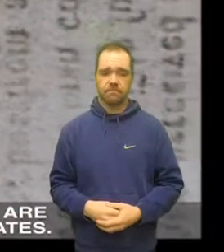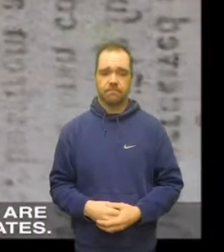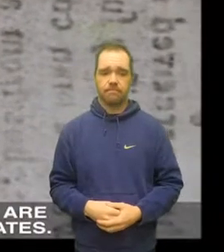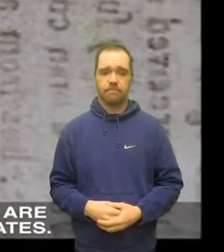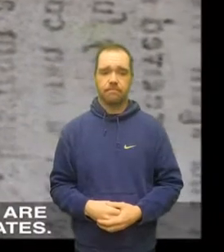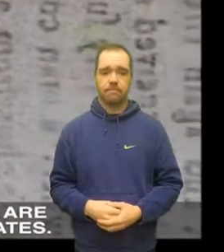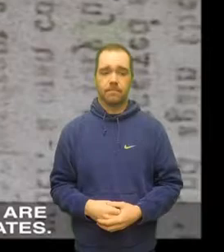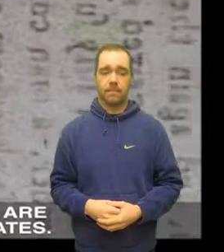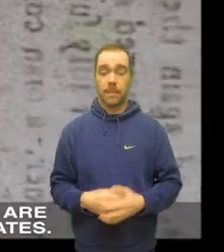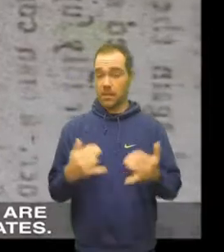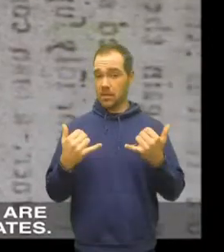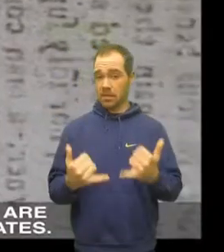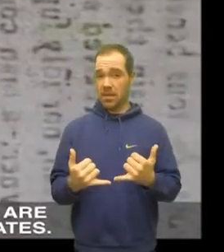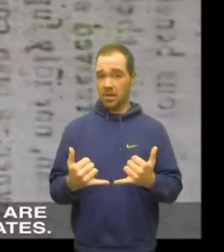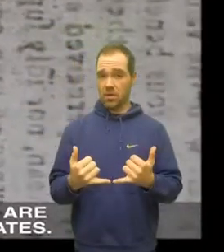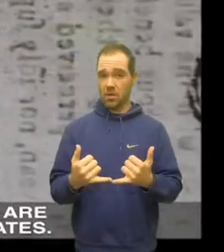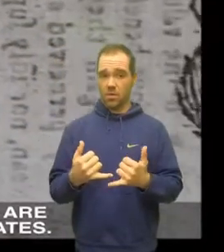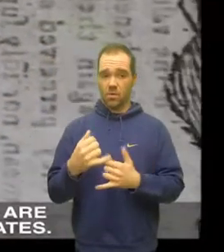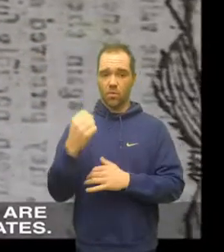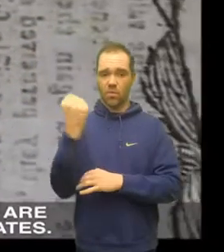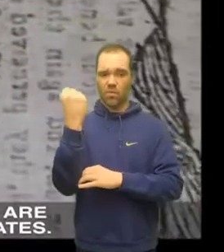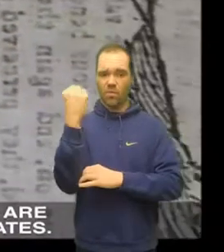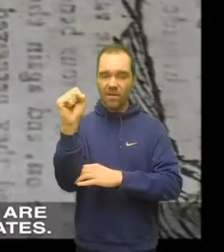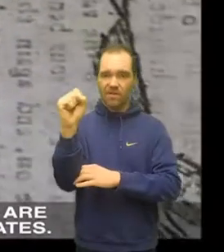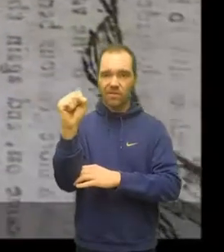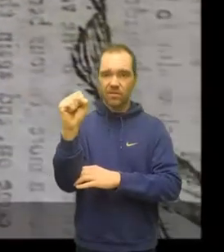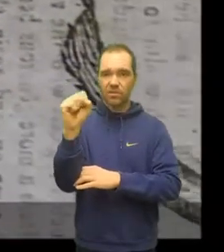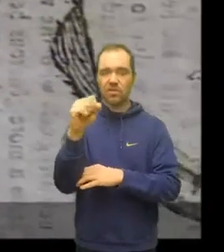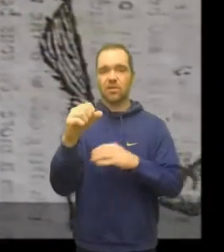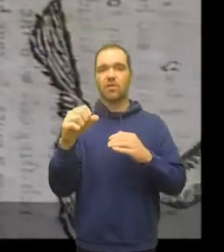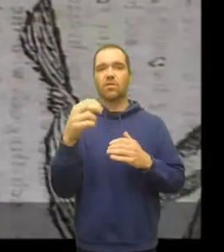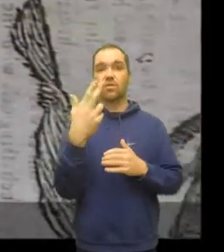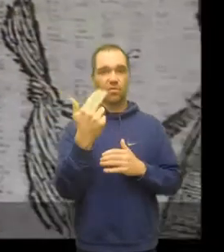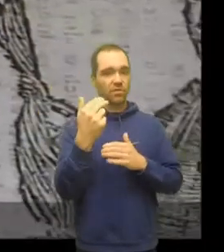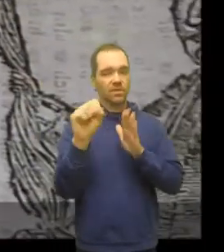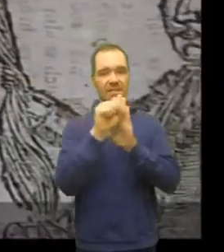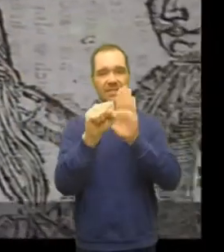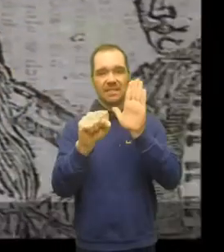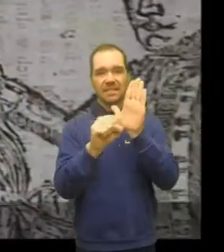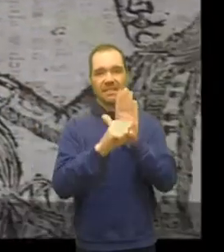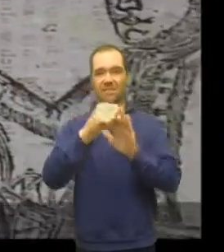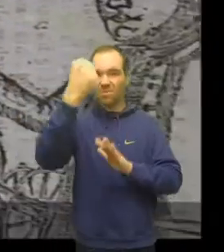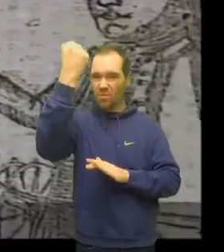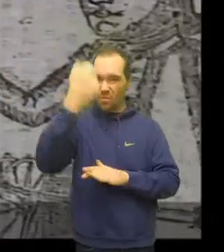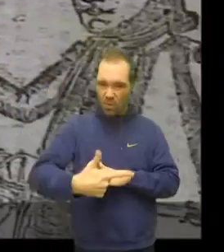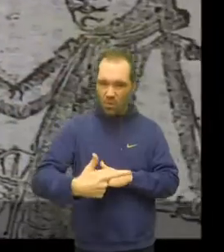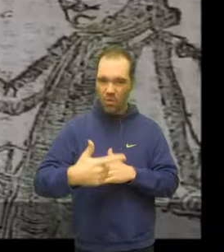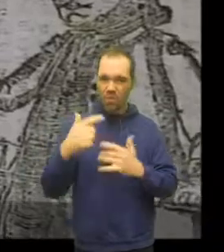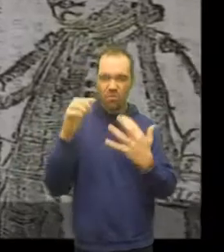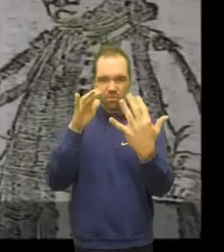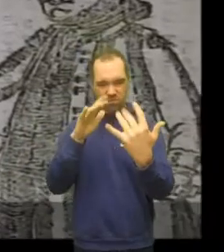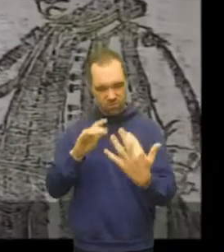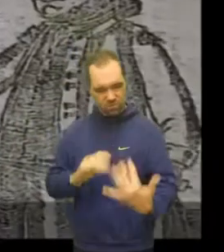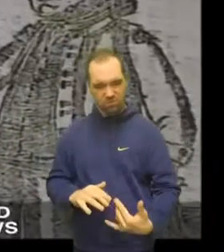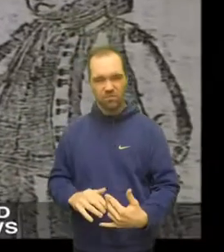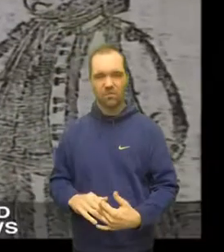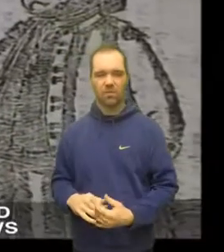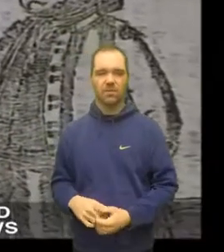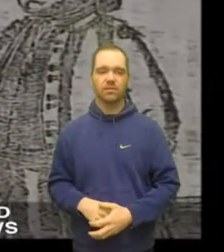soon debtor rebellions are breaking out in all 13 states the debtors are by far the majority